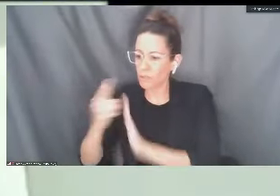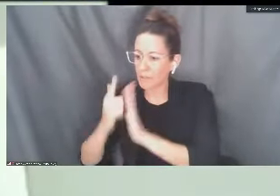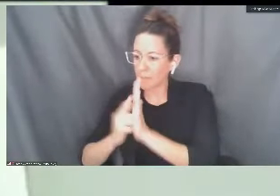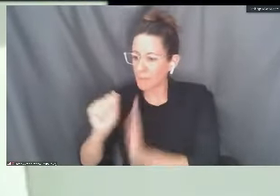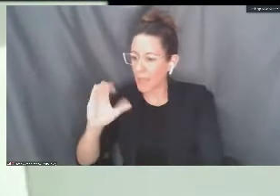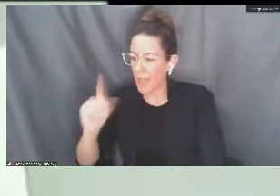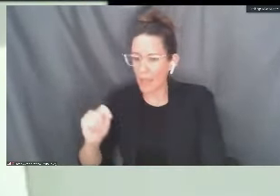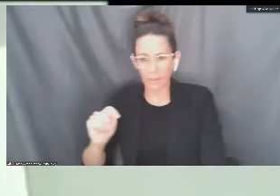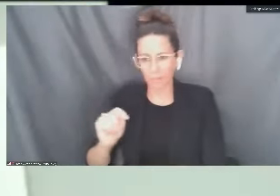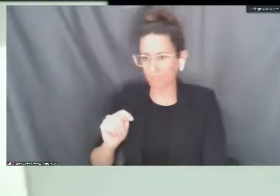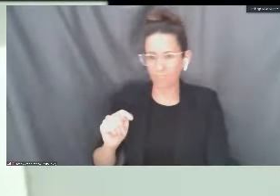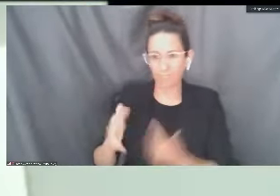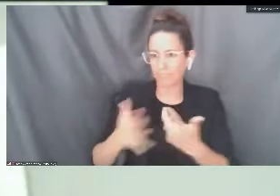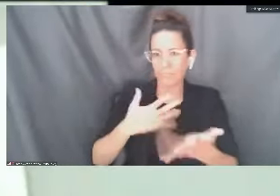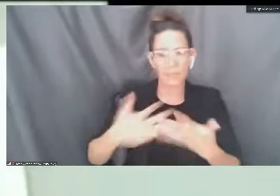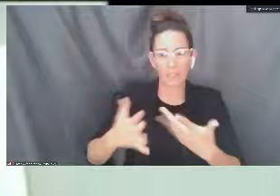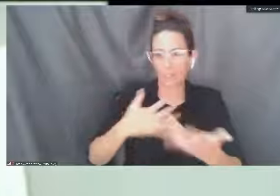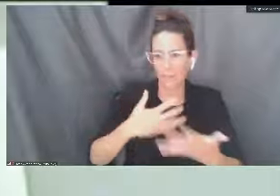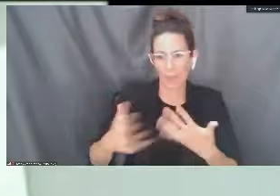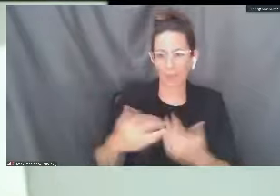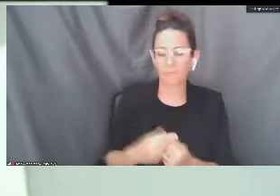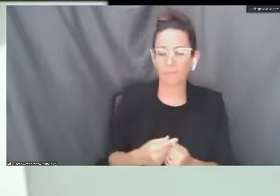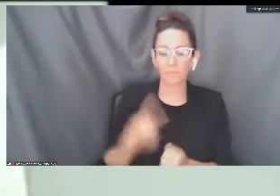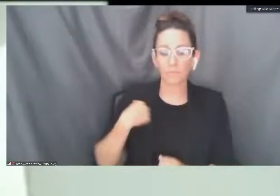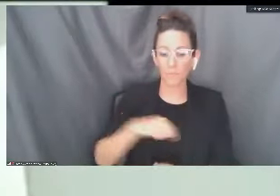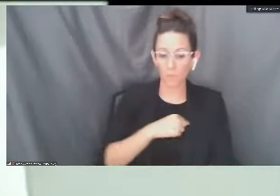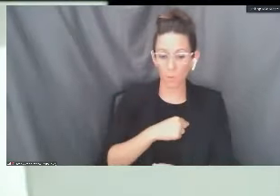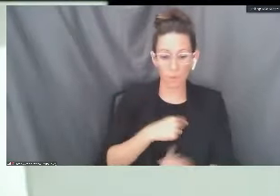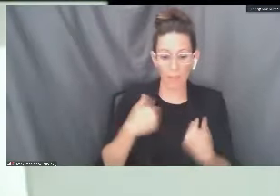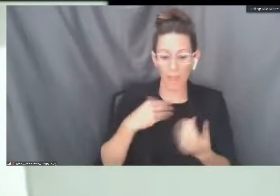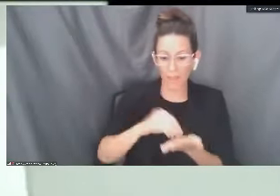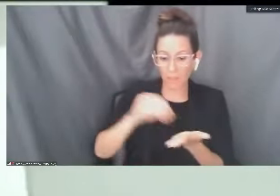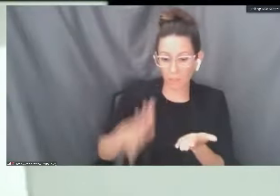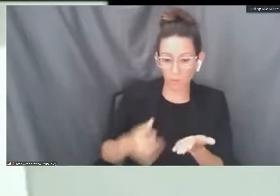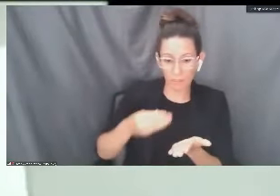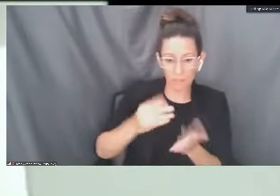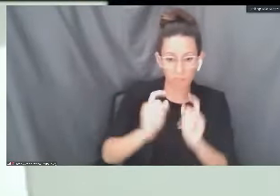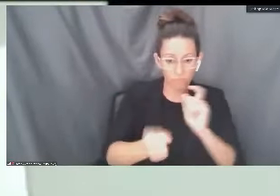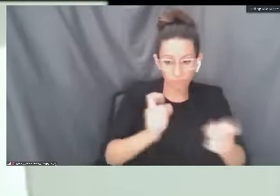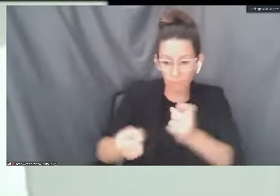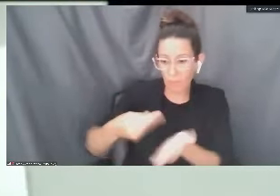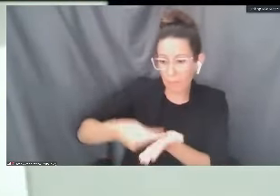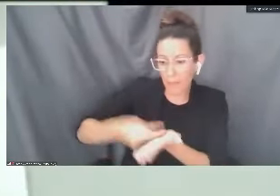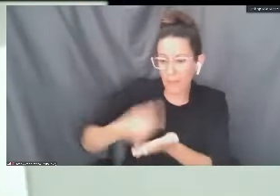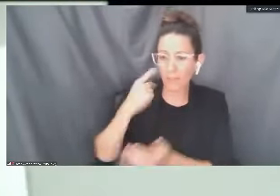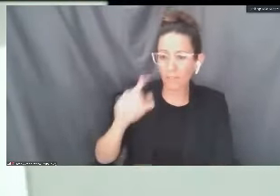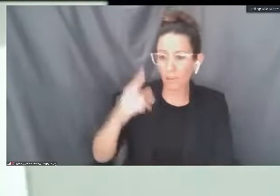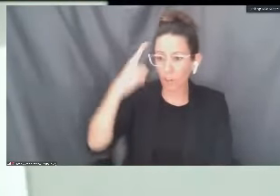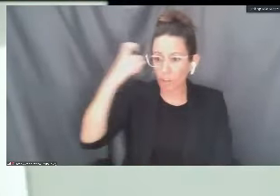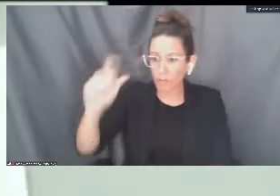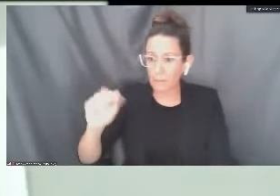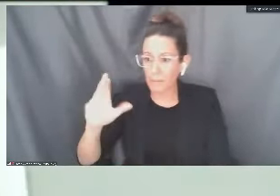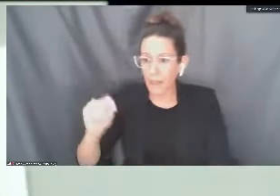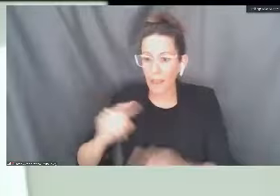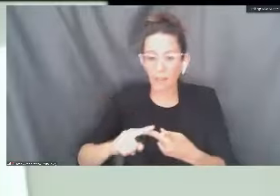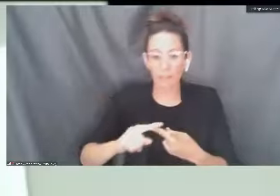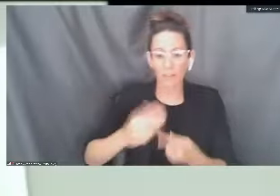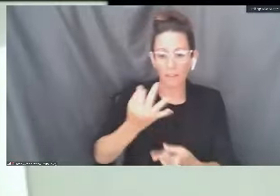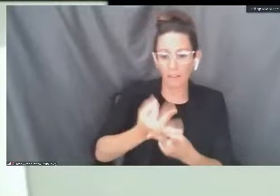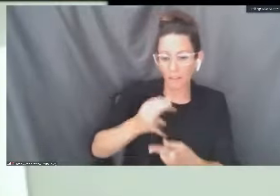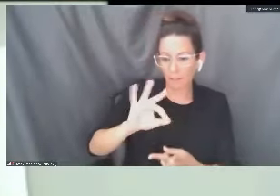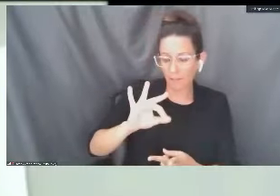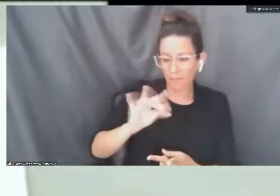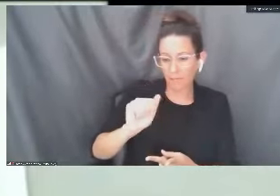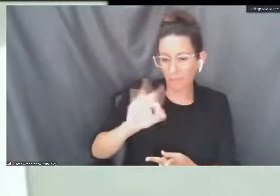funds for students who are receiving federal Pell dollars. We have funds for students who are receiving the California DREAM Act. And we also have emergency aid fund for students